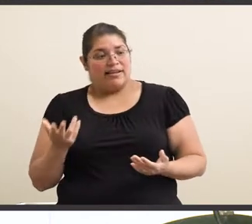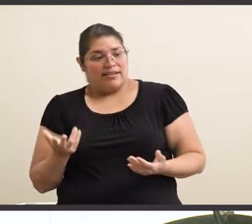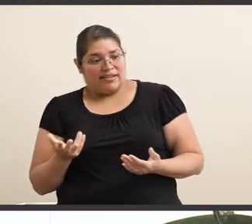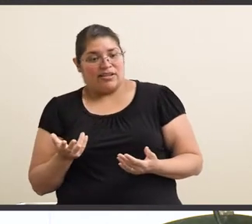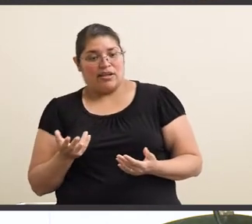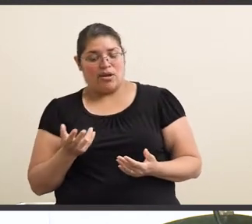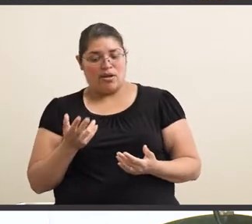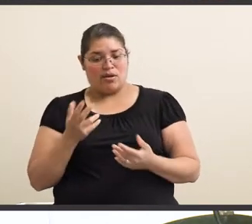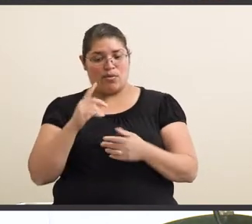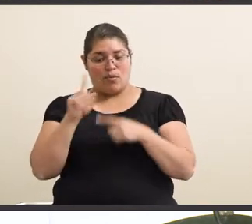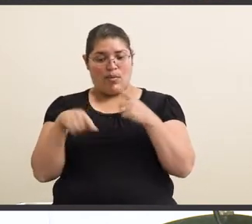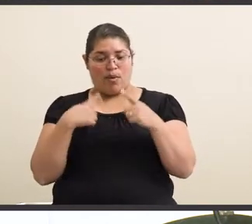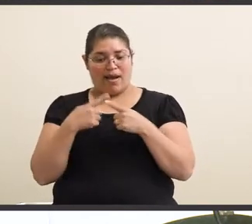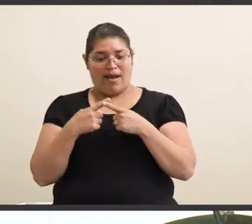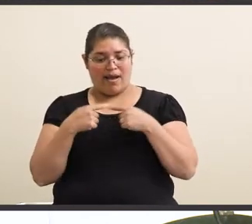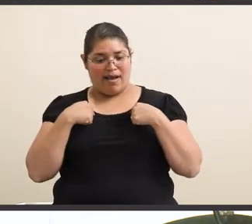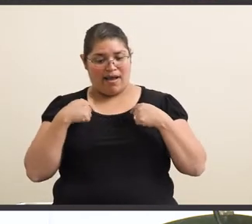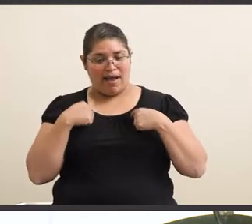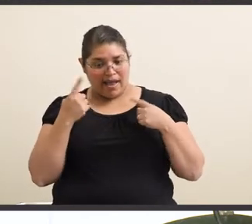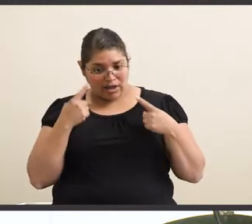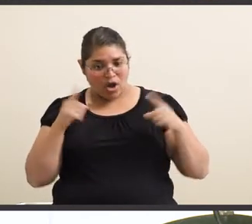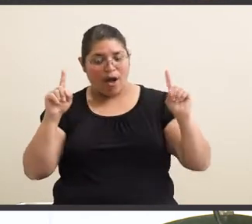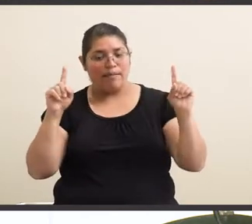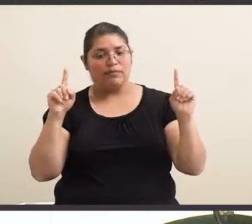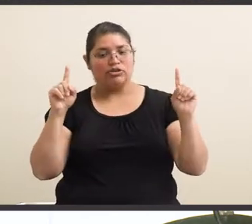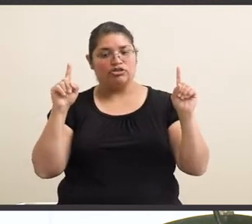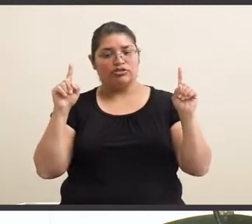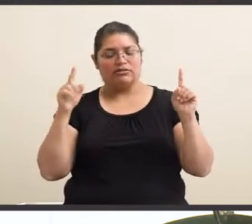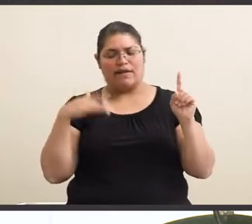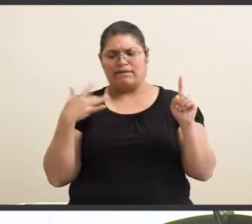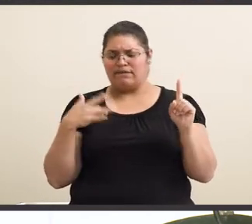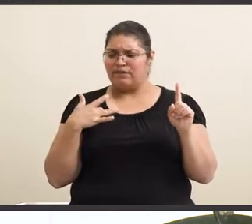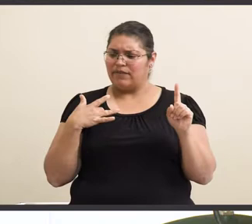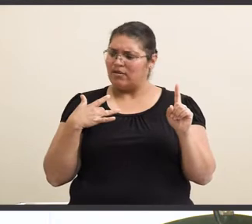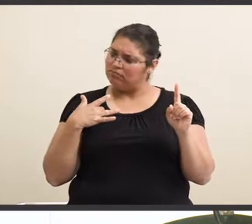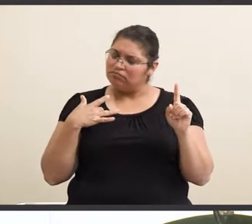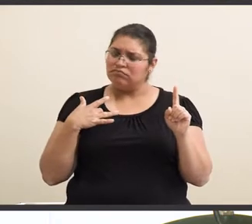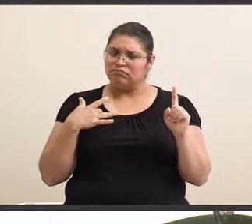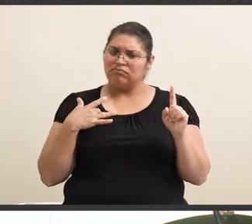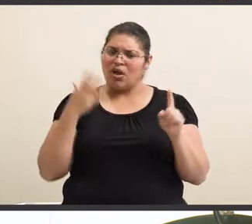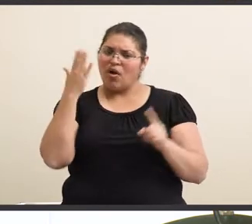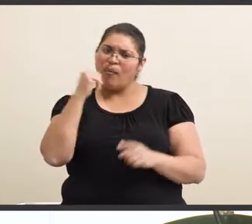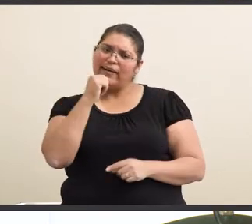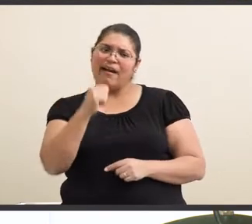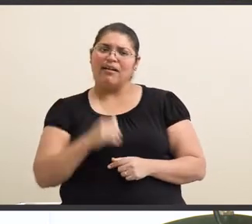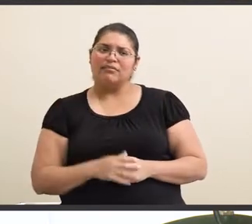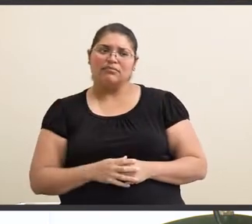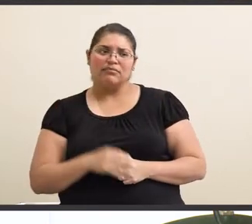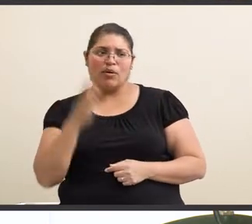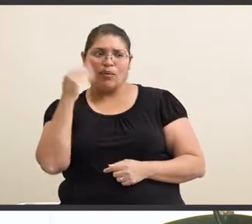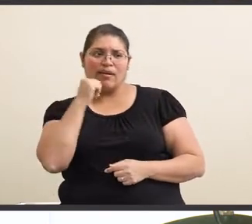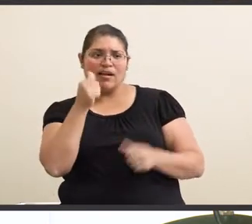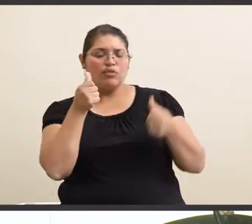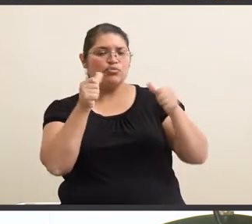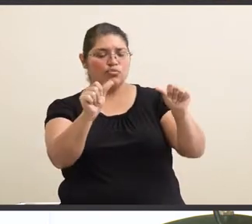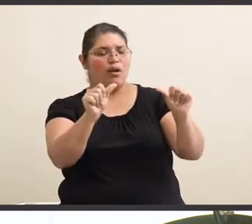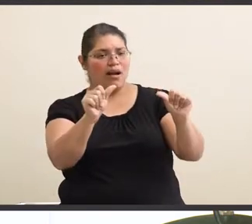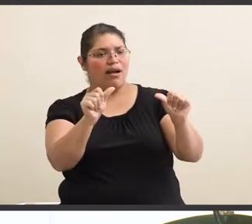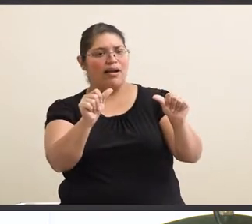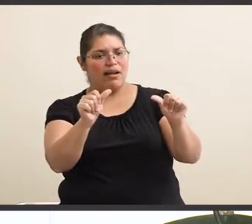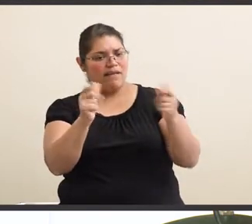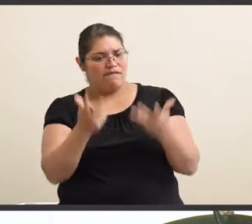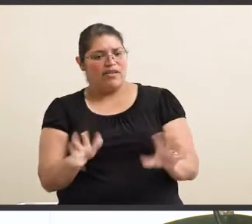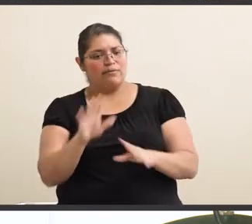And when I was able to accomplish that and achieve that, I felt like, hey, why not, you know, try and